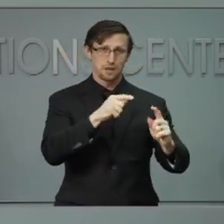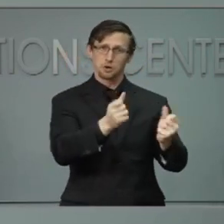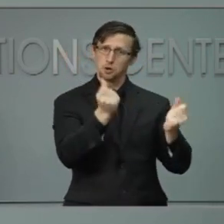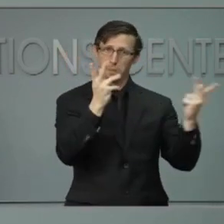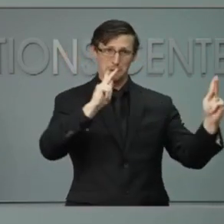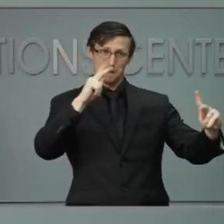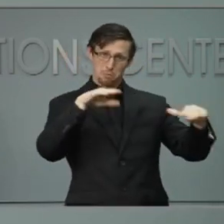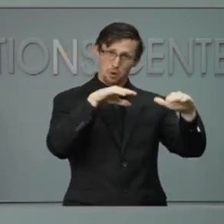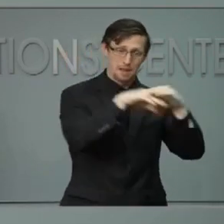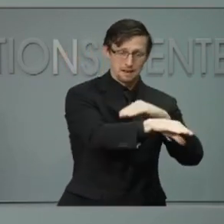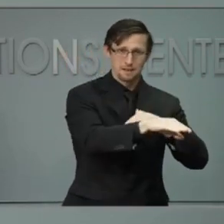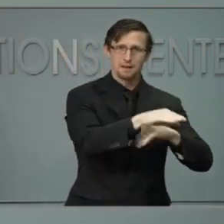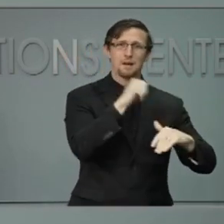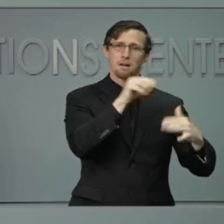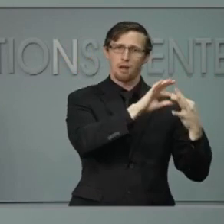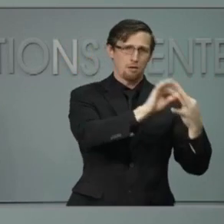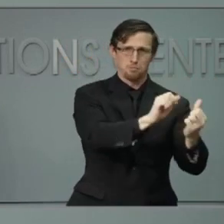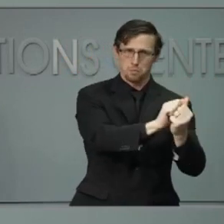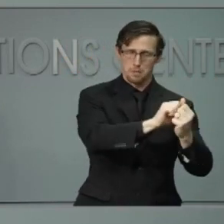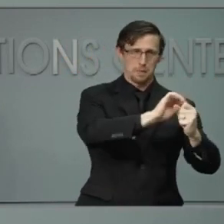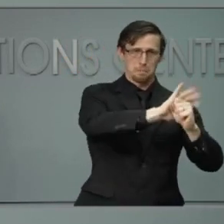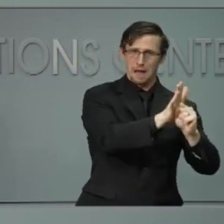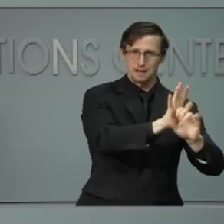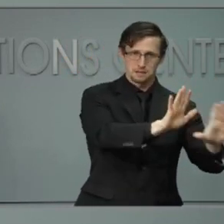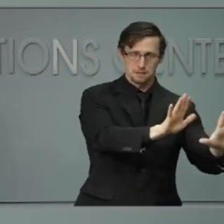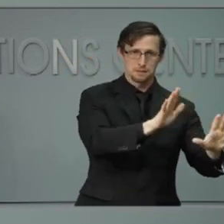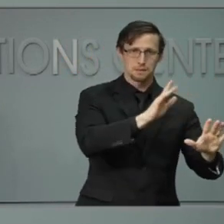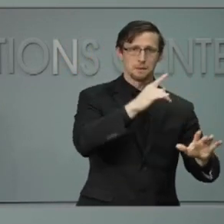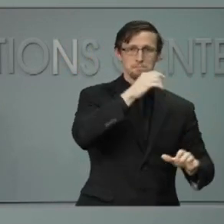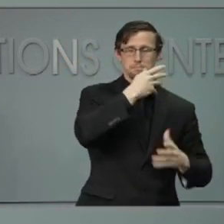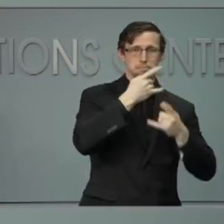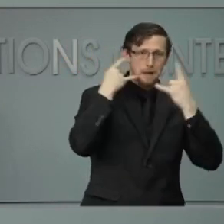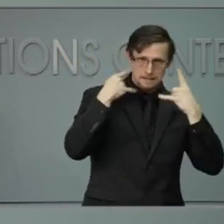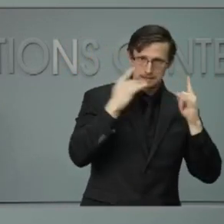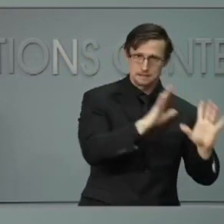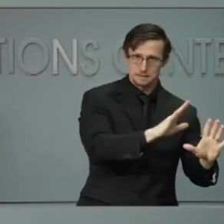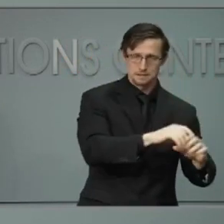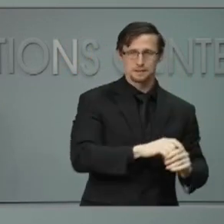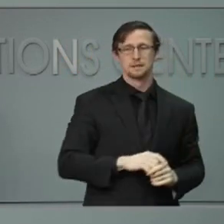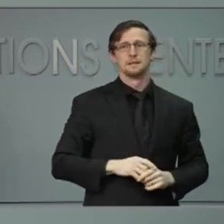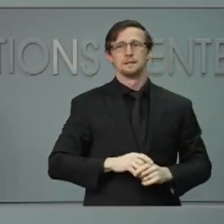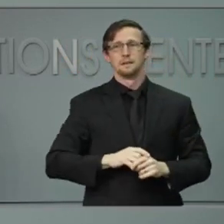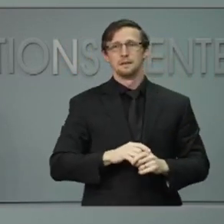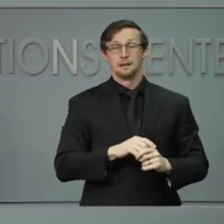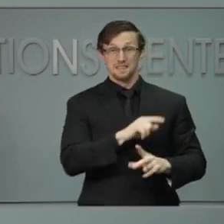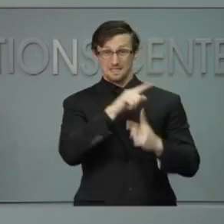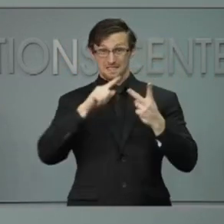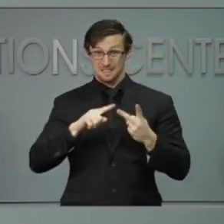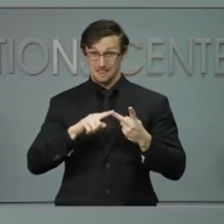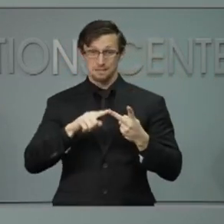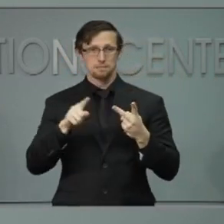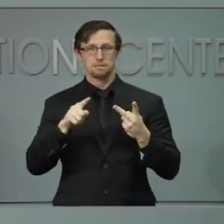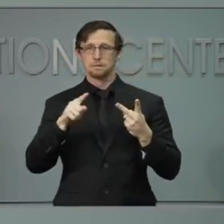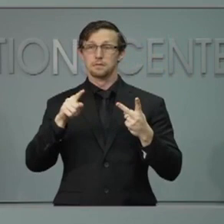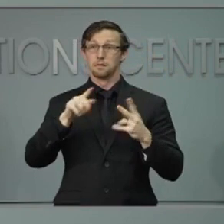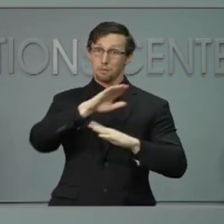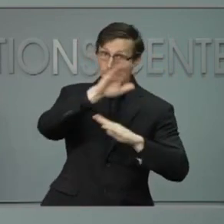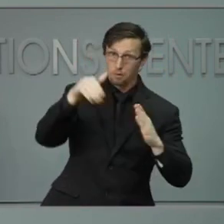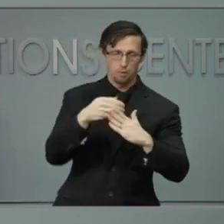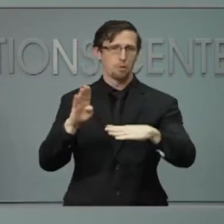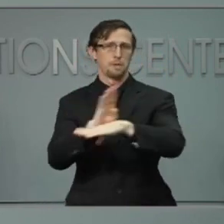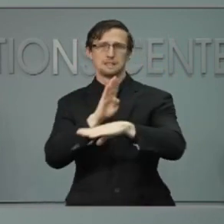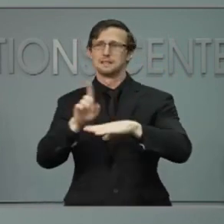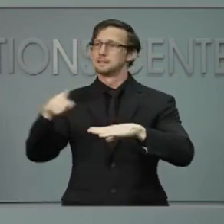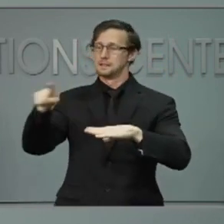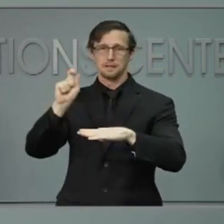This part is not tied to people wearing masks. Secondly, all businesses must enforce the